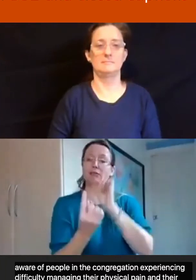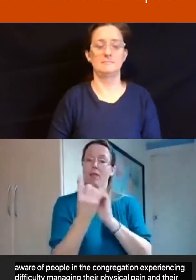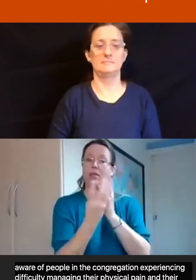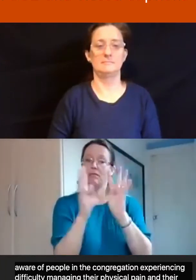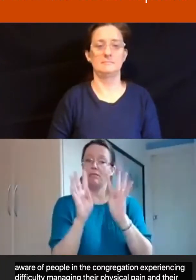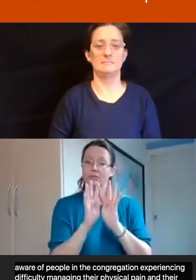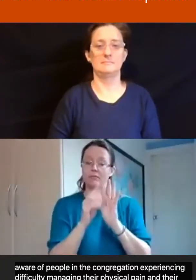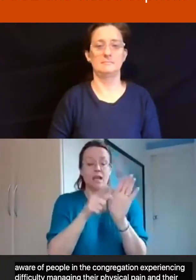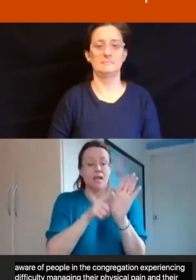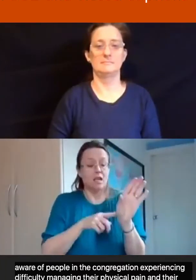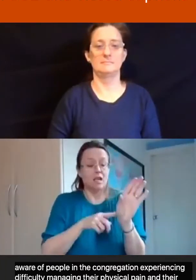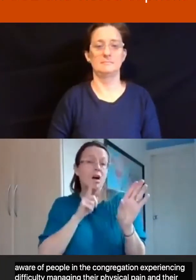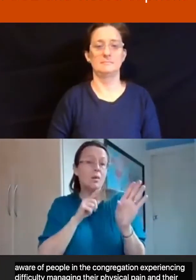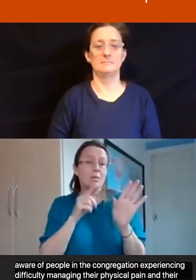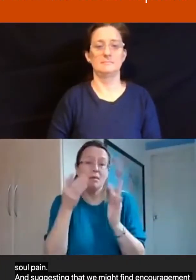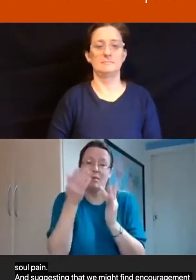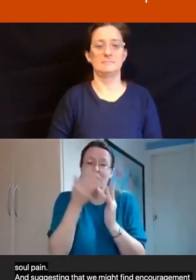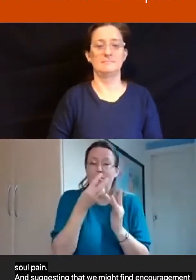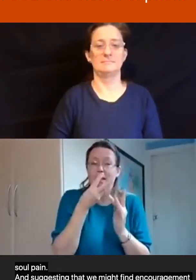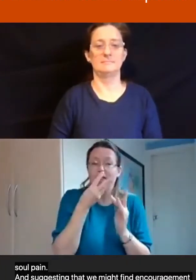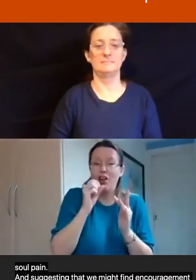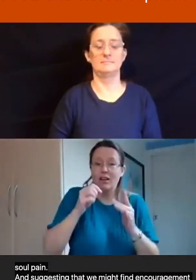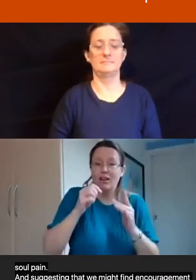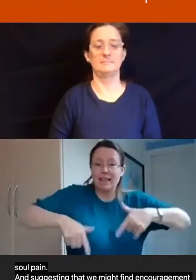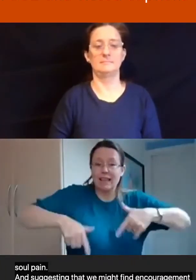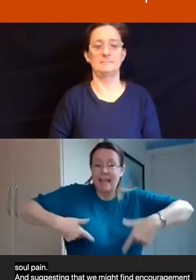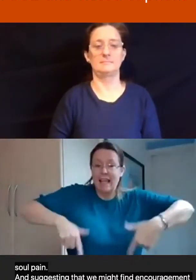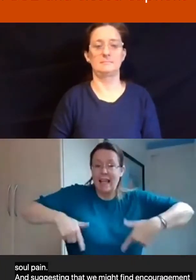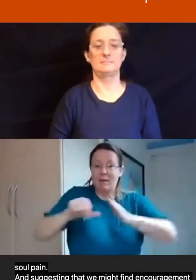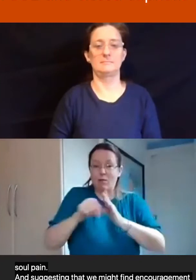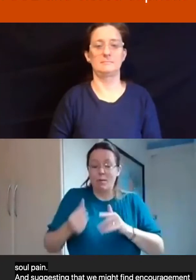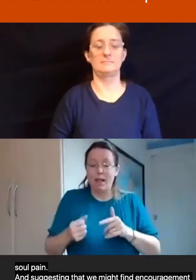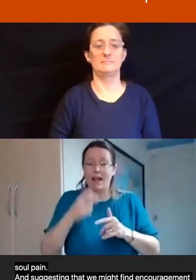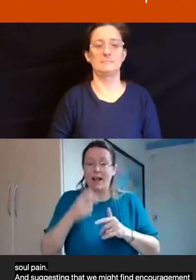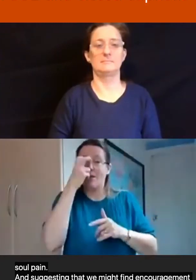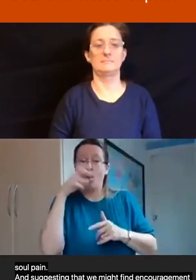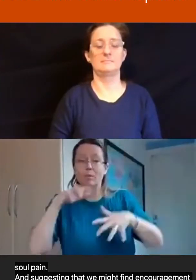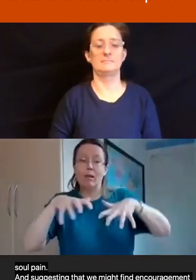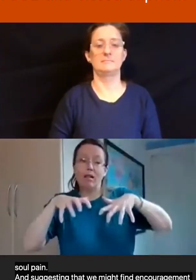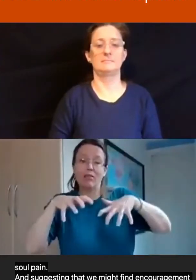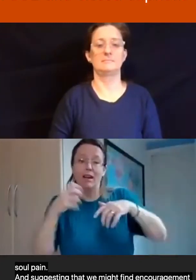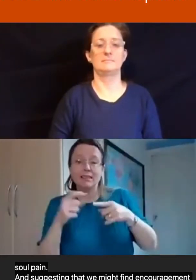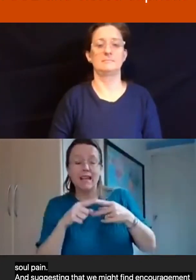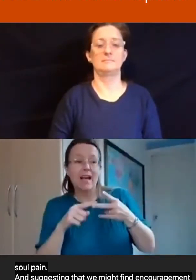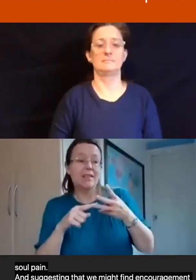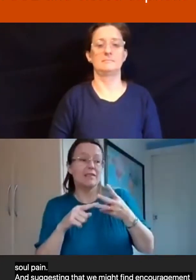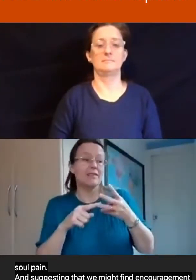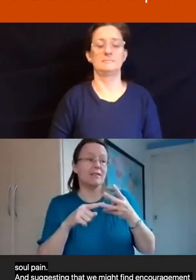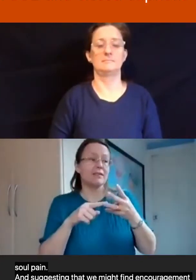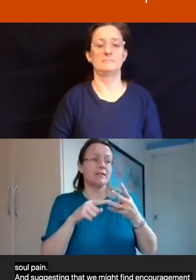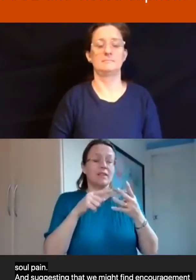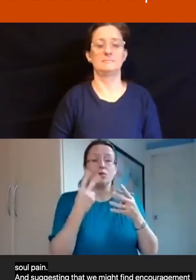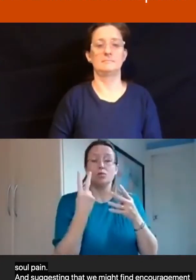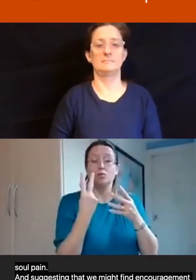of younger women in their mid-30s with congenital hip conditions, older people with arthritis, two lying on bed